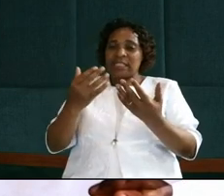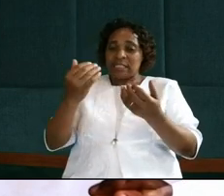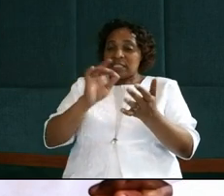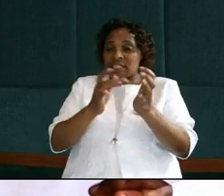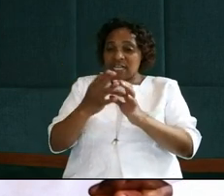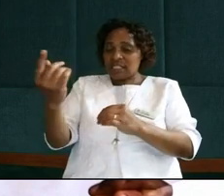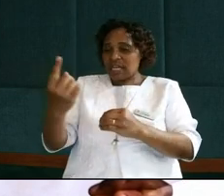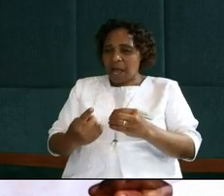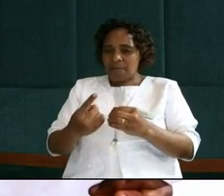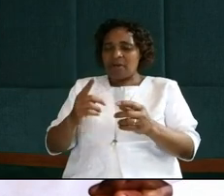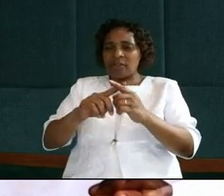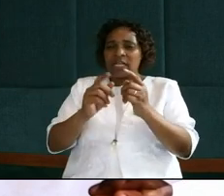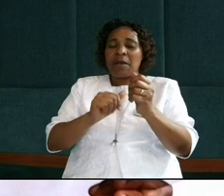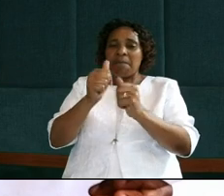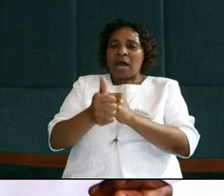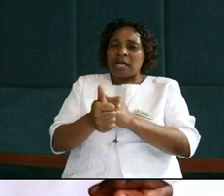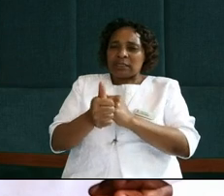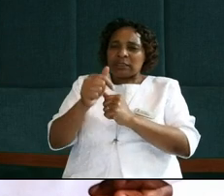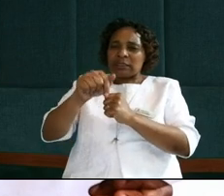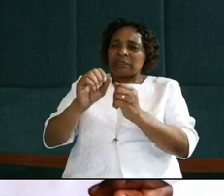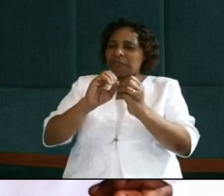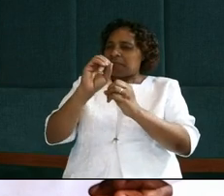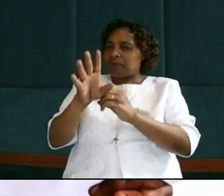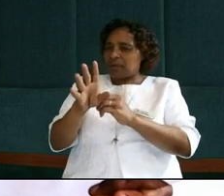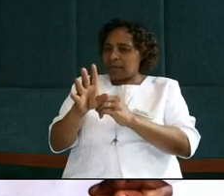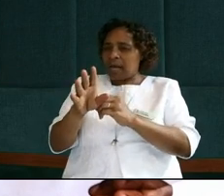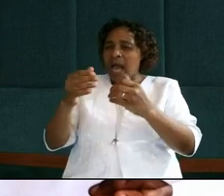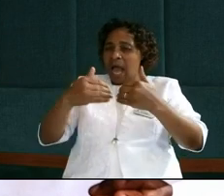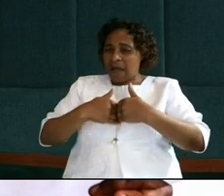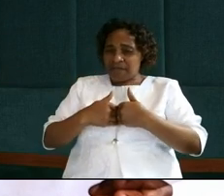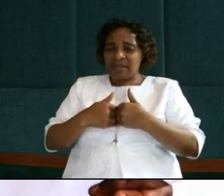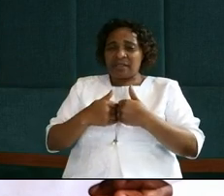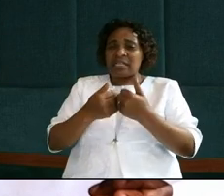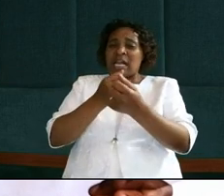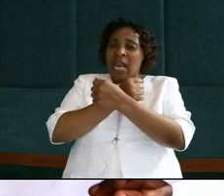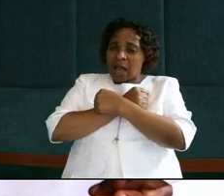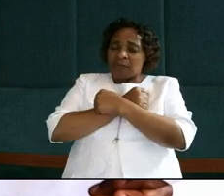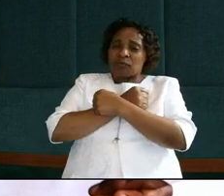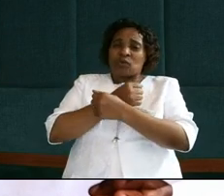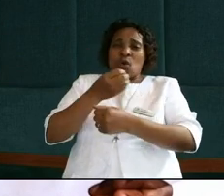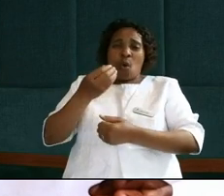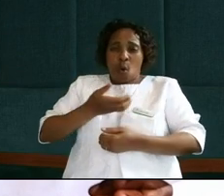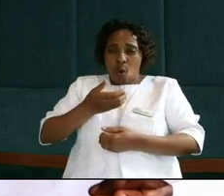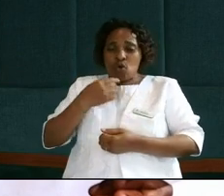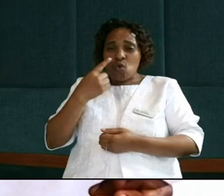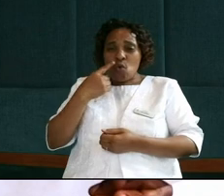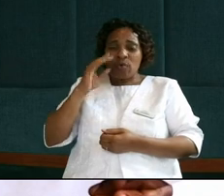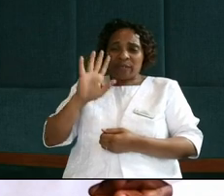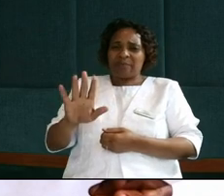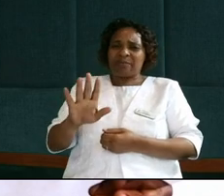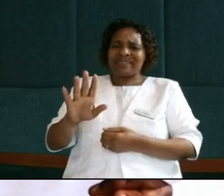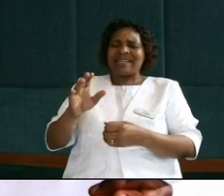that he should depart from this world to the Father. Having loved his own who were in the world, he